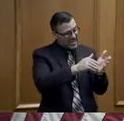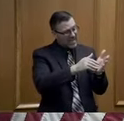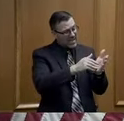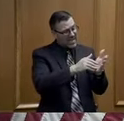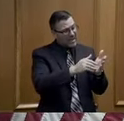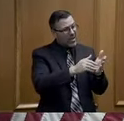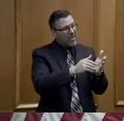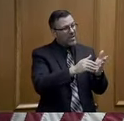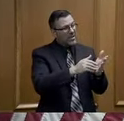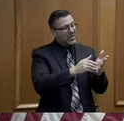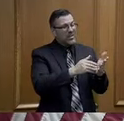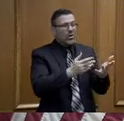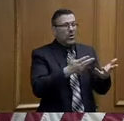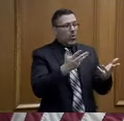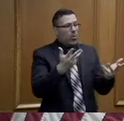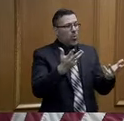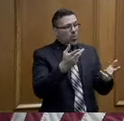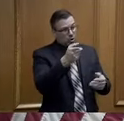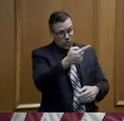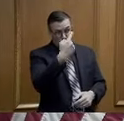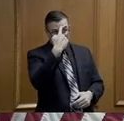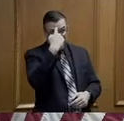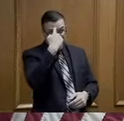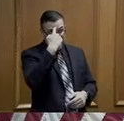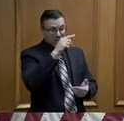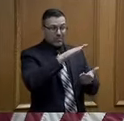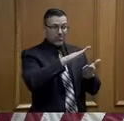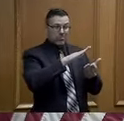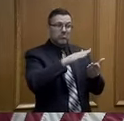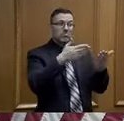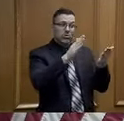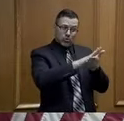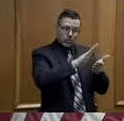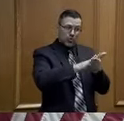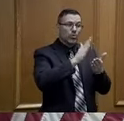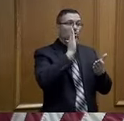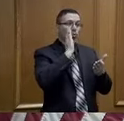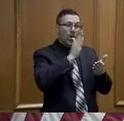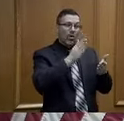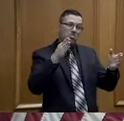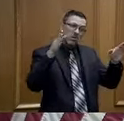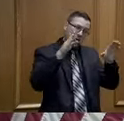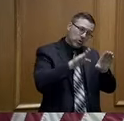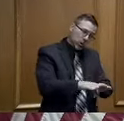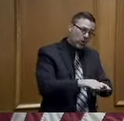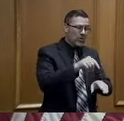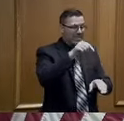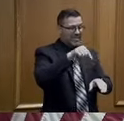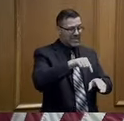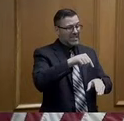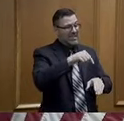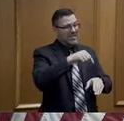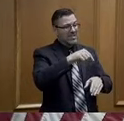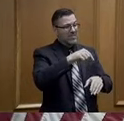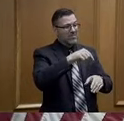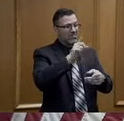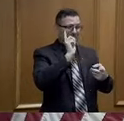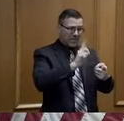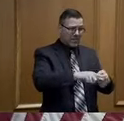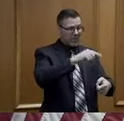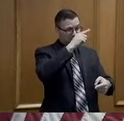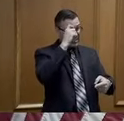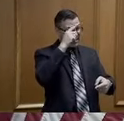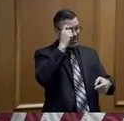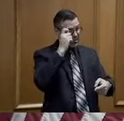what do you think the chances are that students will not be able to return to school at all this academic year? The governor of Kansas has already